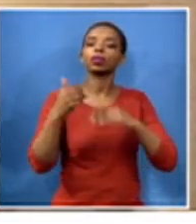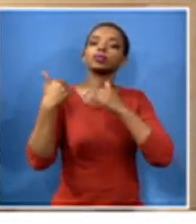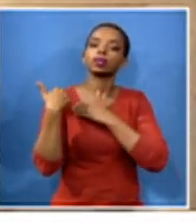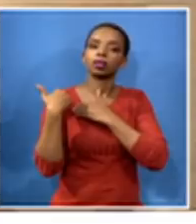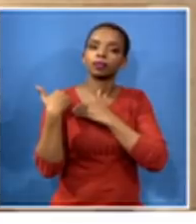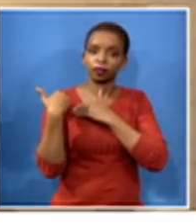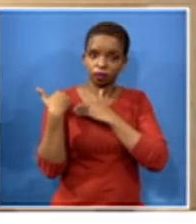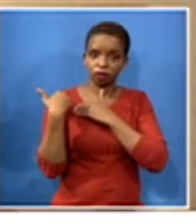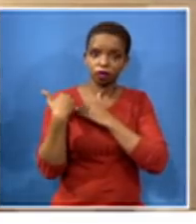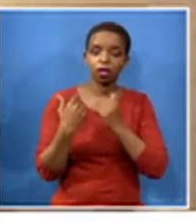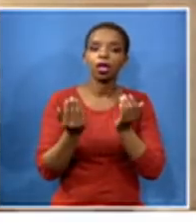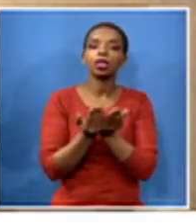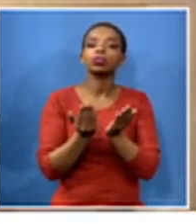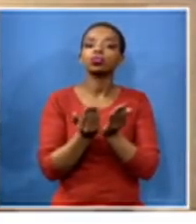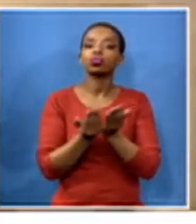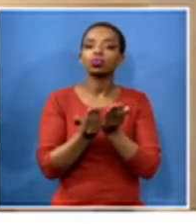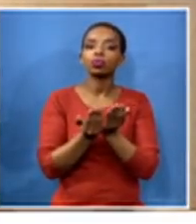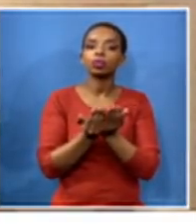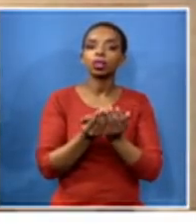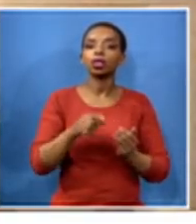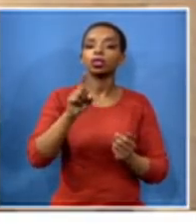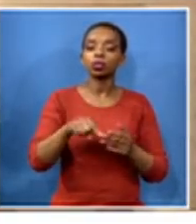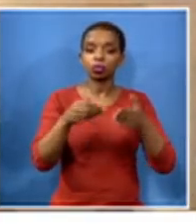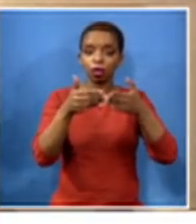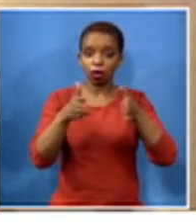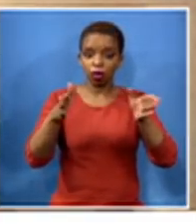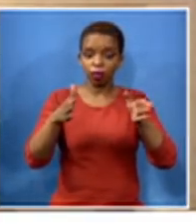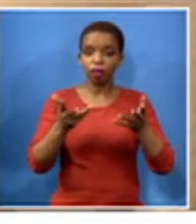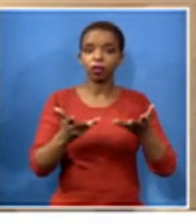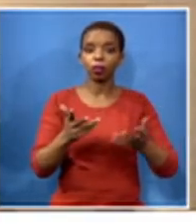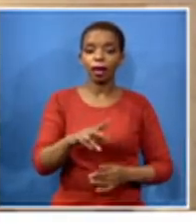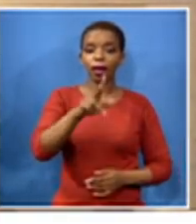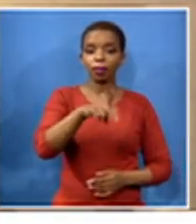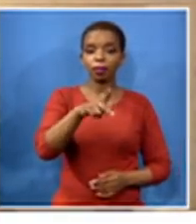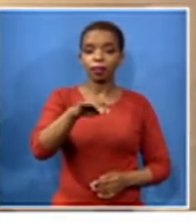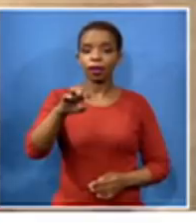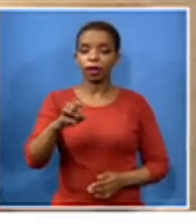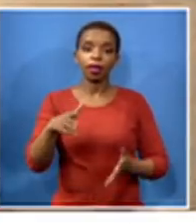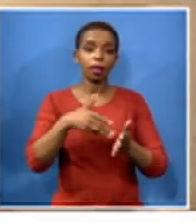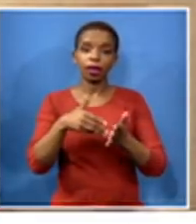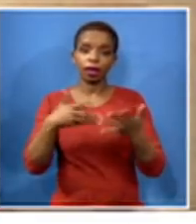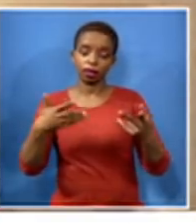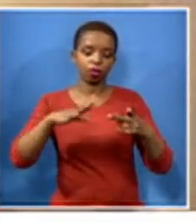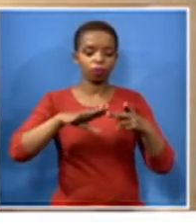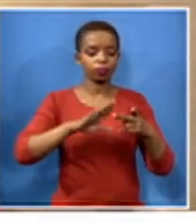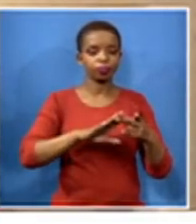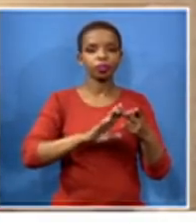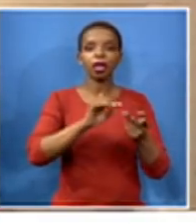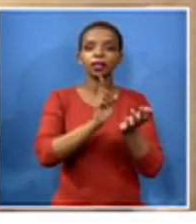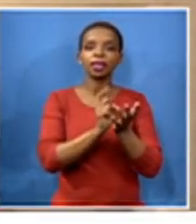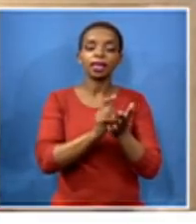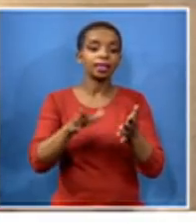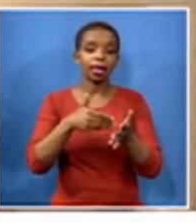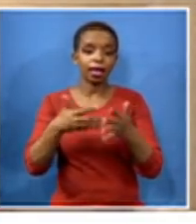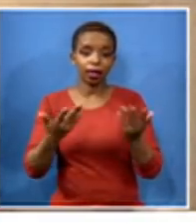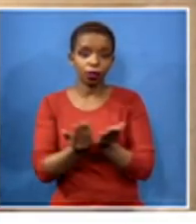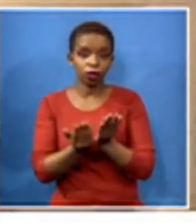should be opened where they aren't where ppe hasn't been delivered where there isn't sanitizer and schools have been